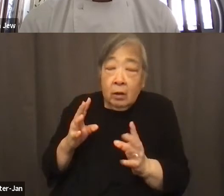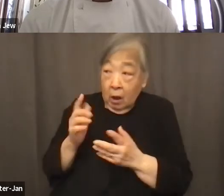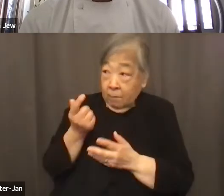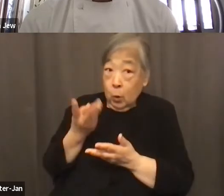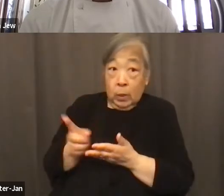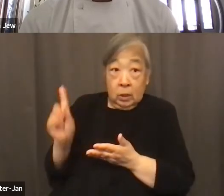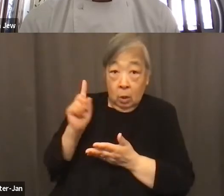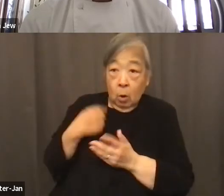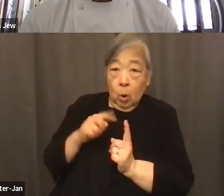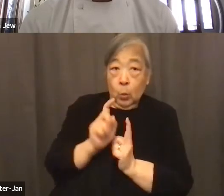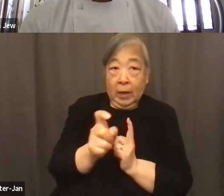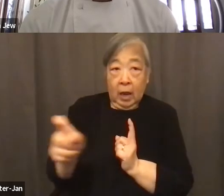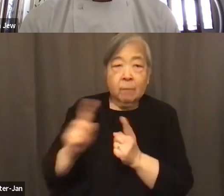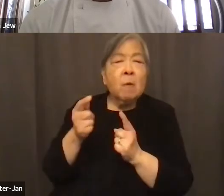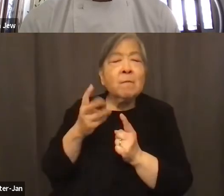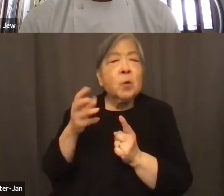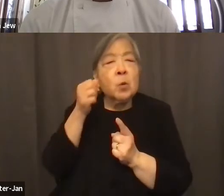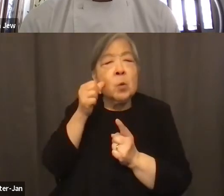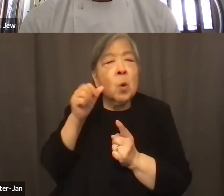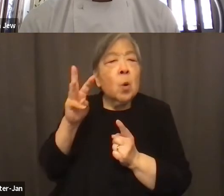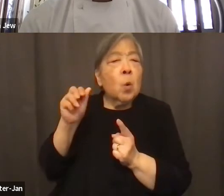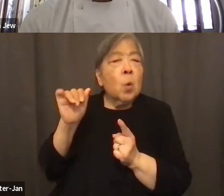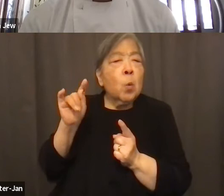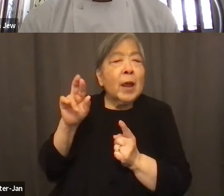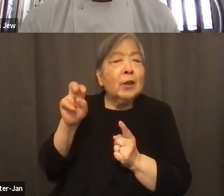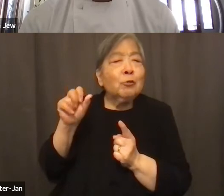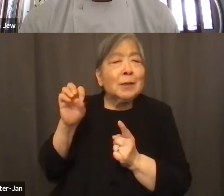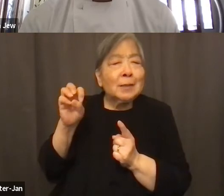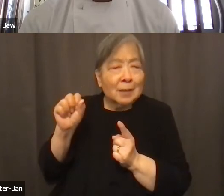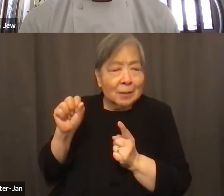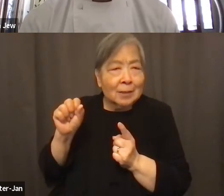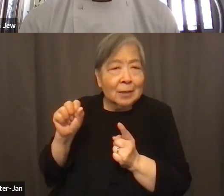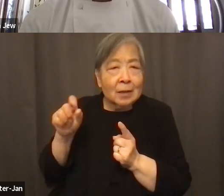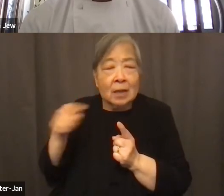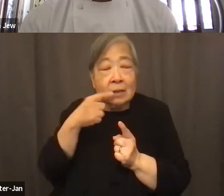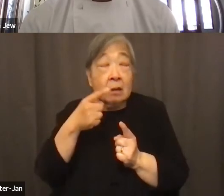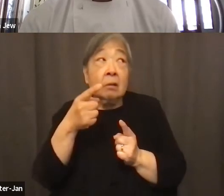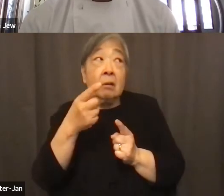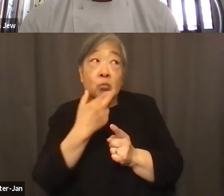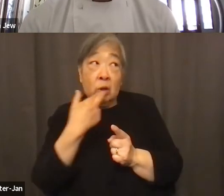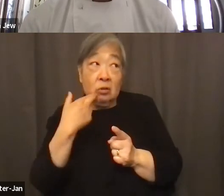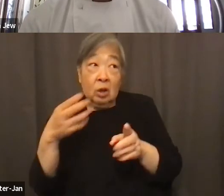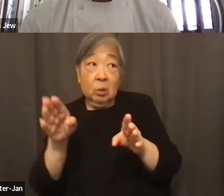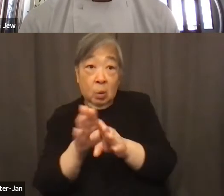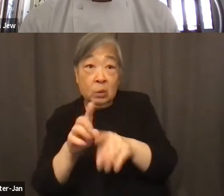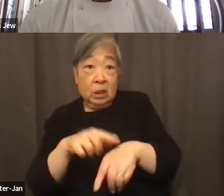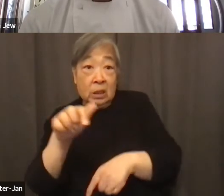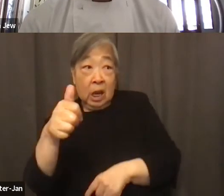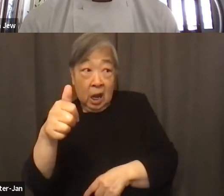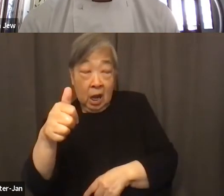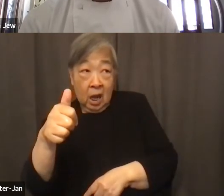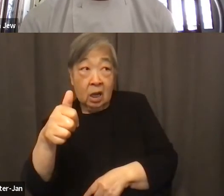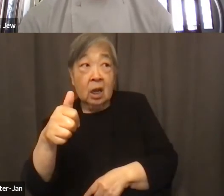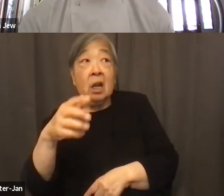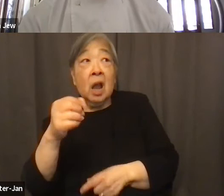weeks ago to some waitresses. They said to us the restaurant closes at 10 and then we have to